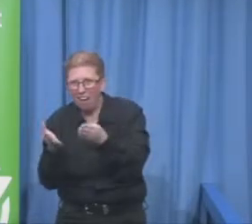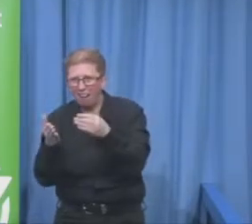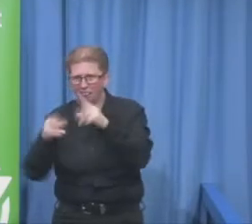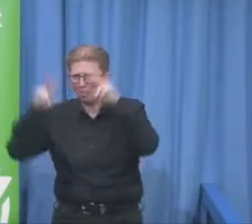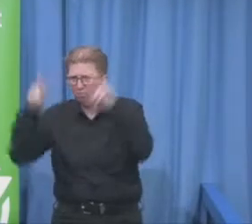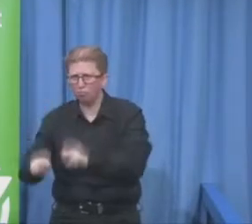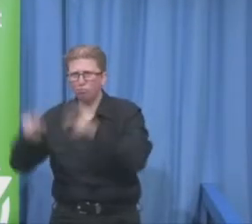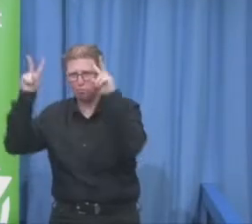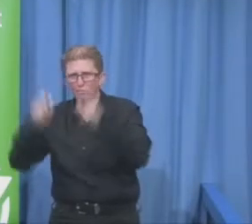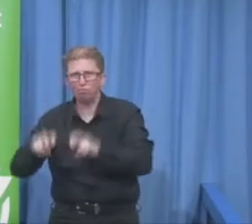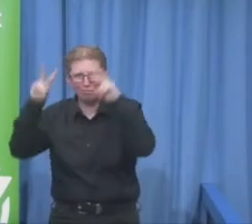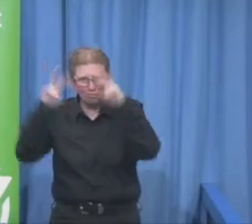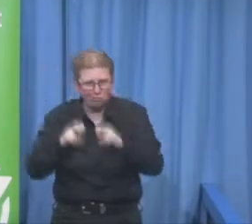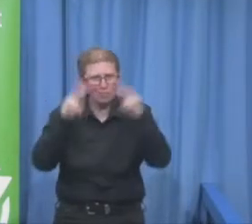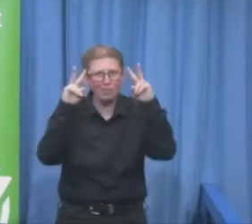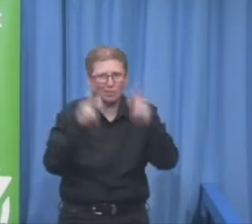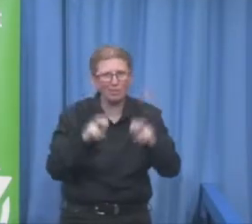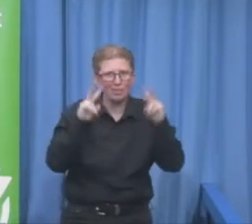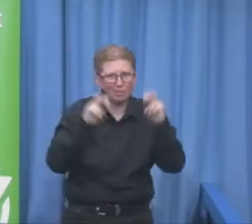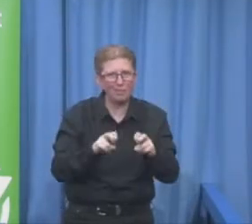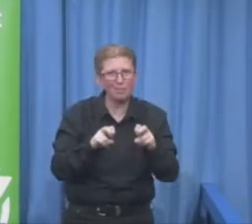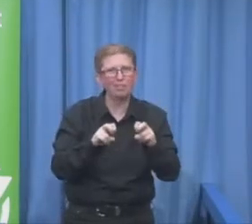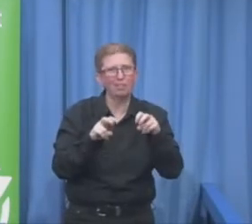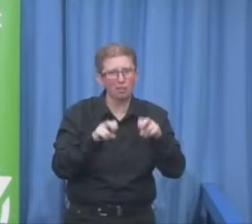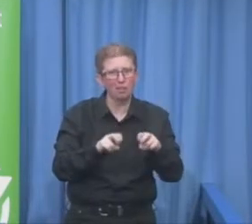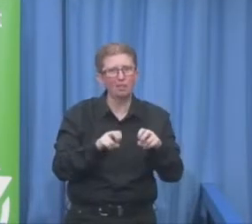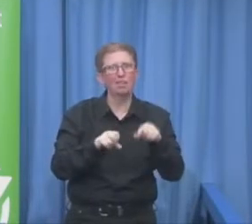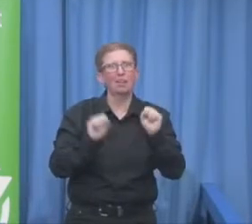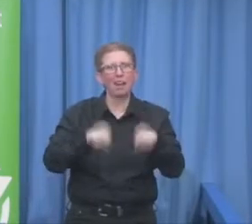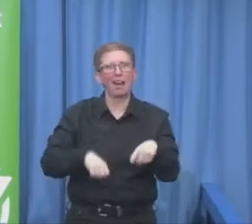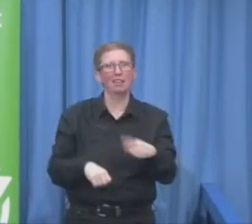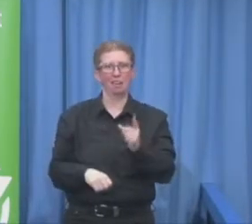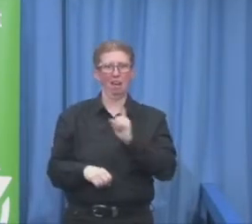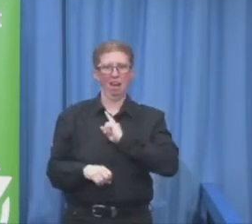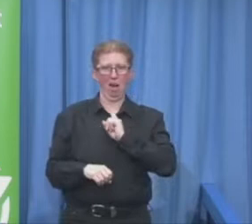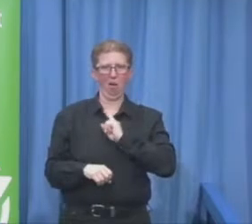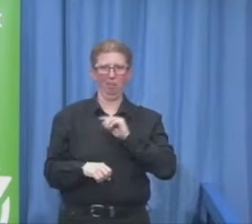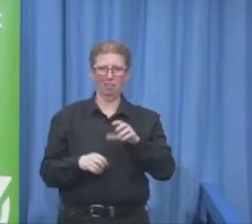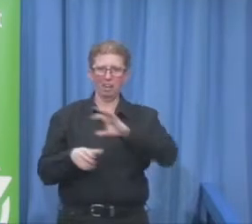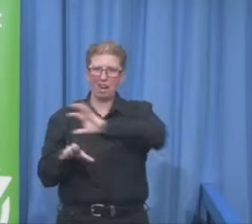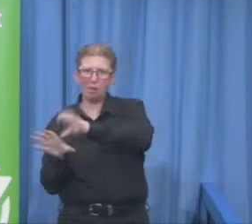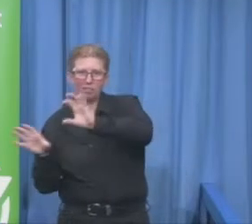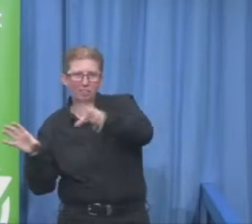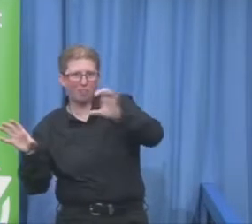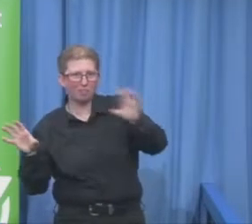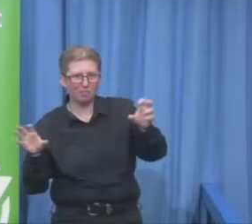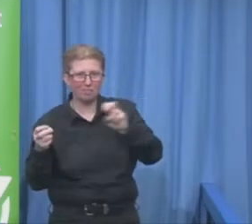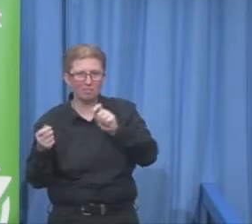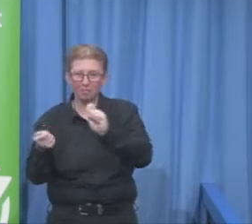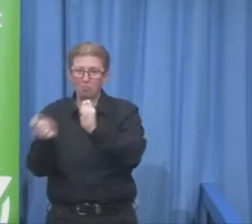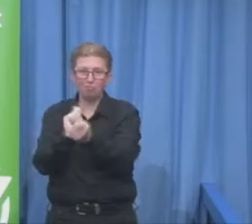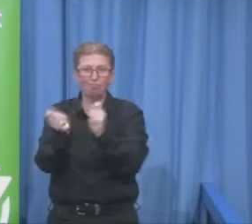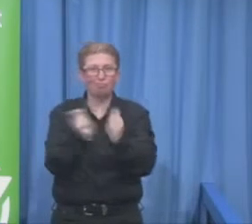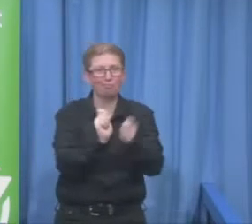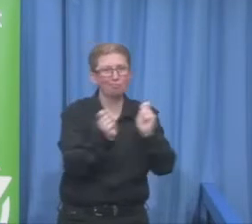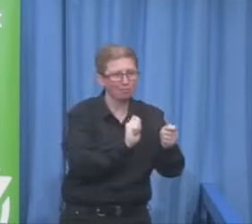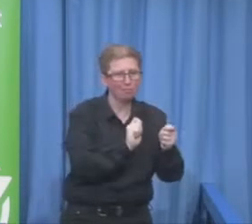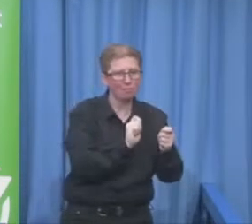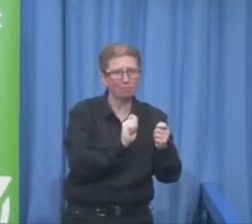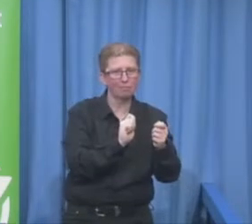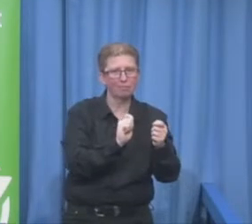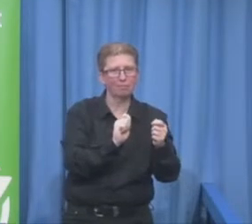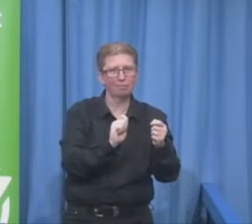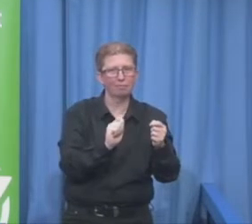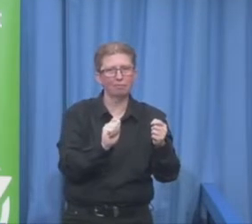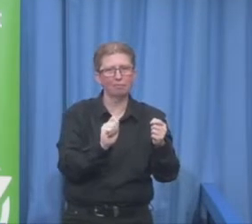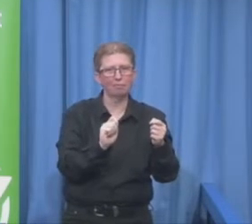to your country to your topic and see what other countries do because also there's many good practices